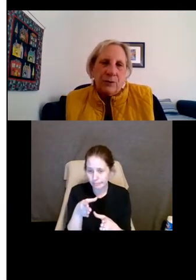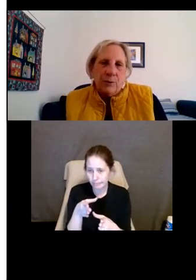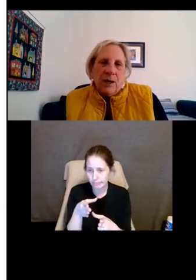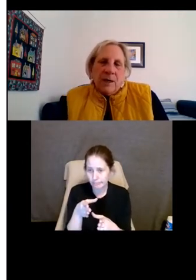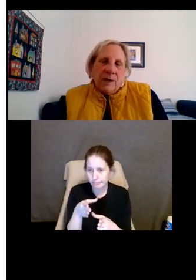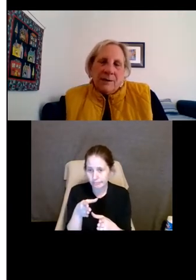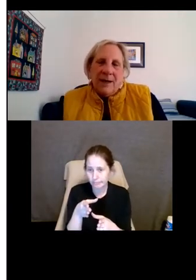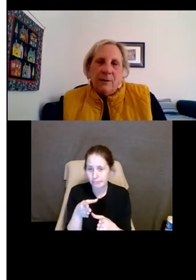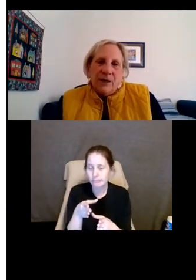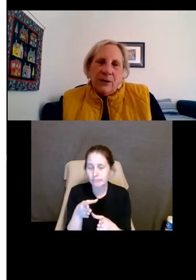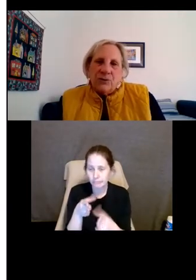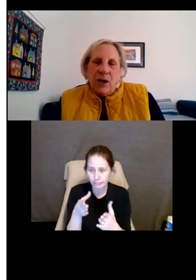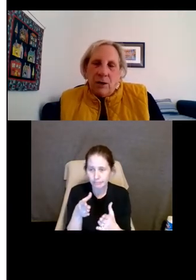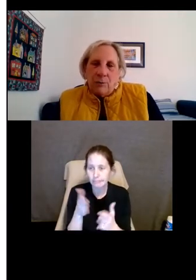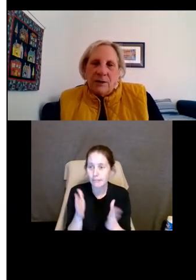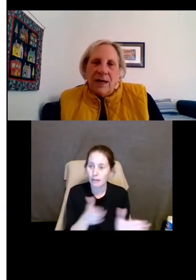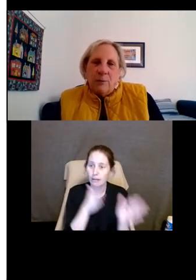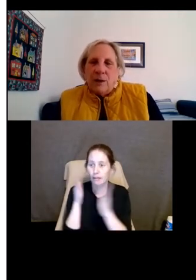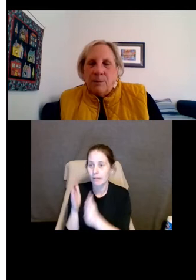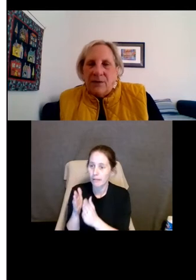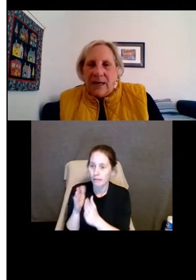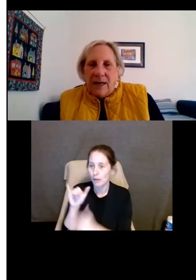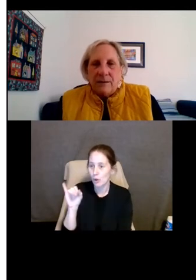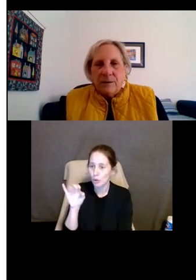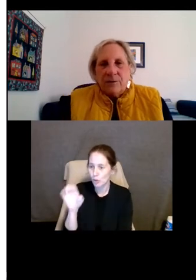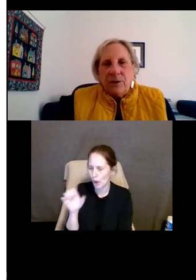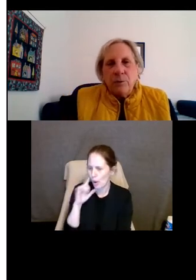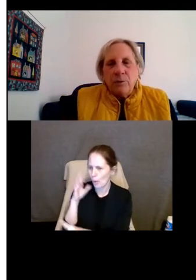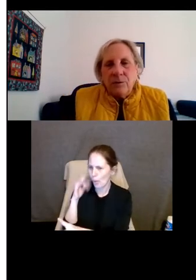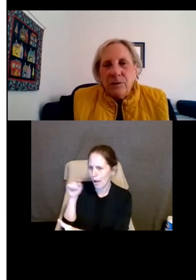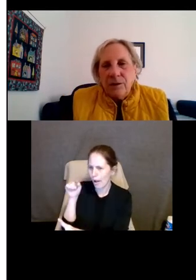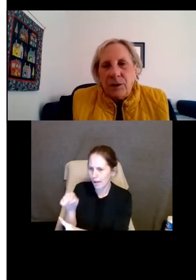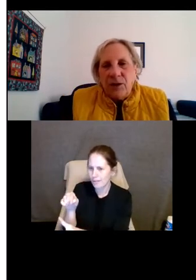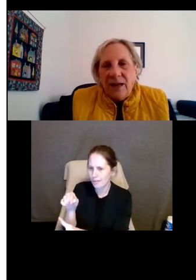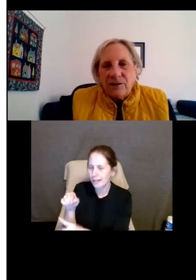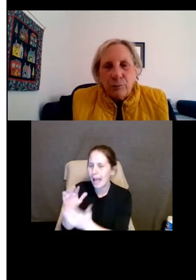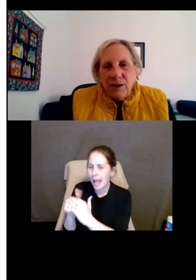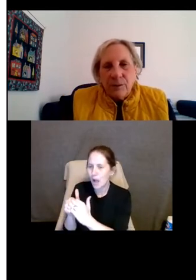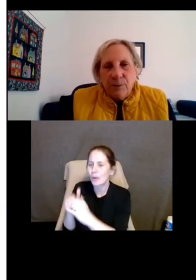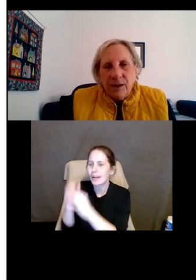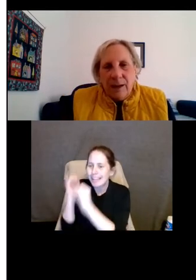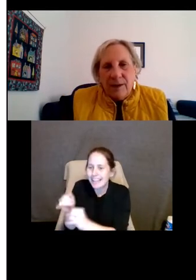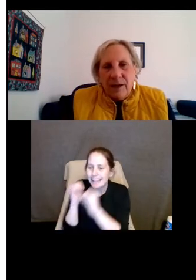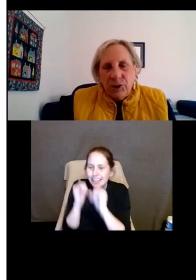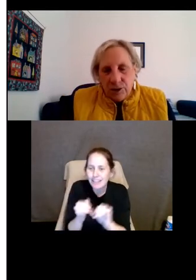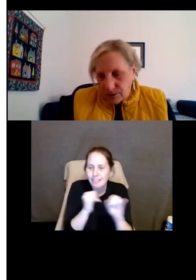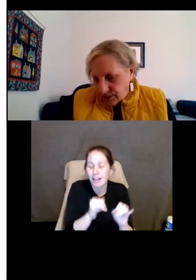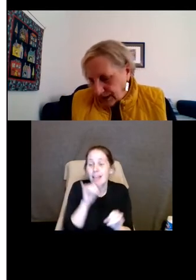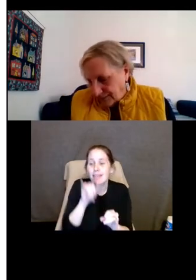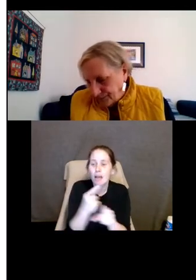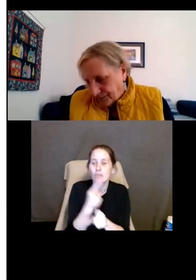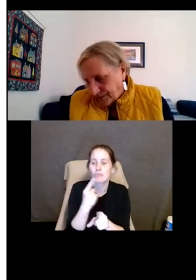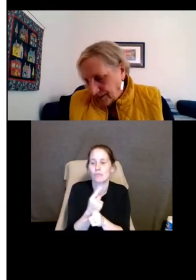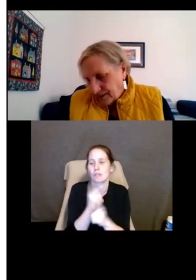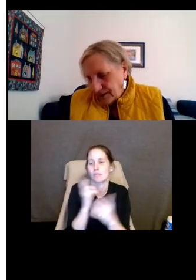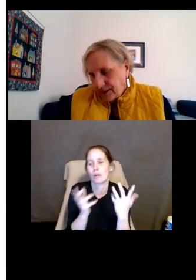a service to you. Now there's Joe. Now what about that? So, you know, that's the reasonable accommodation